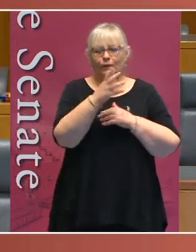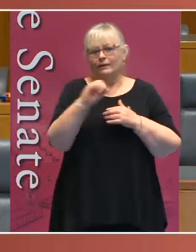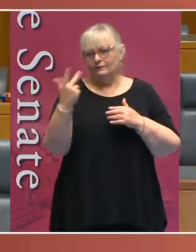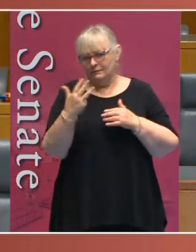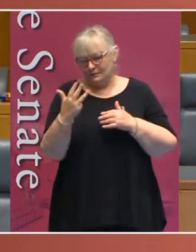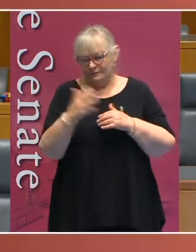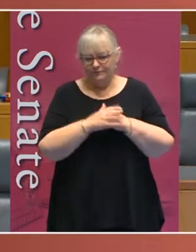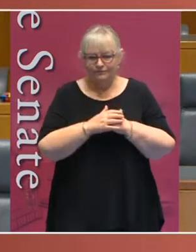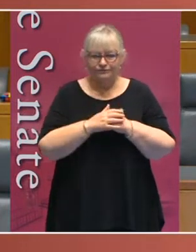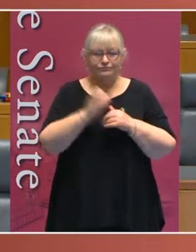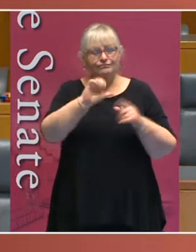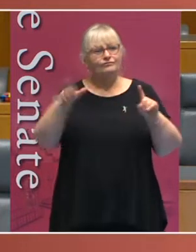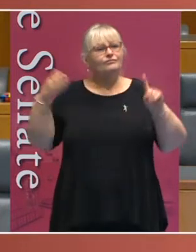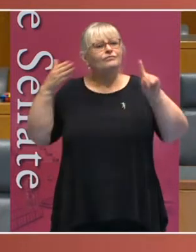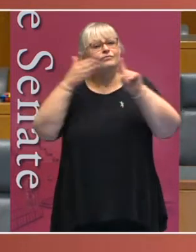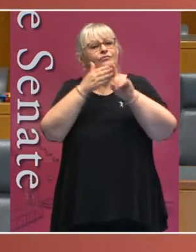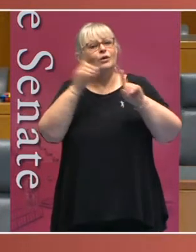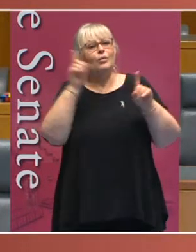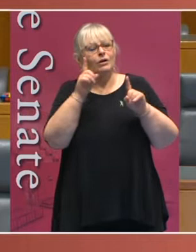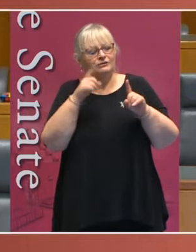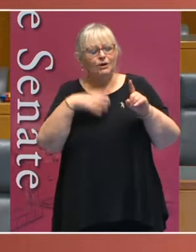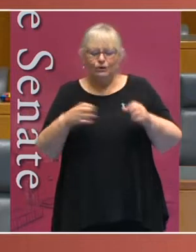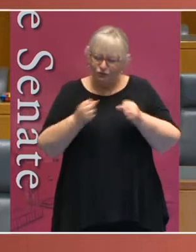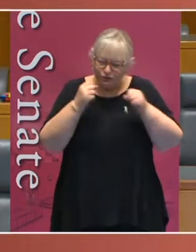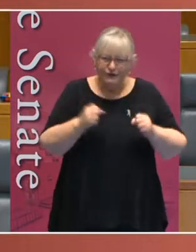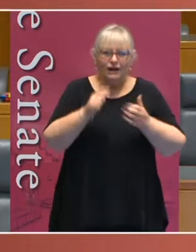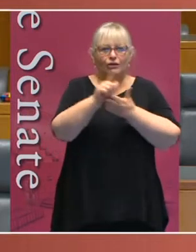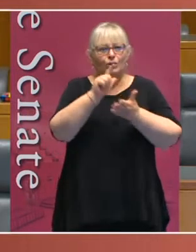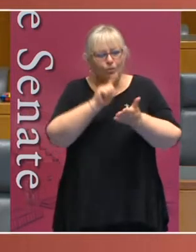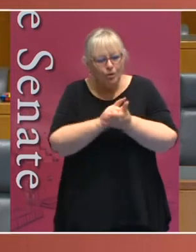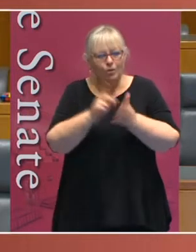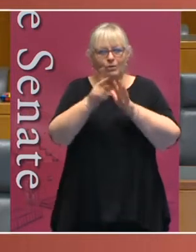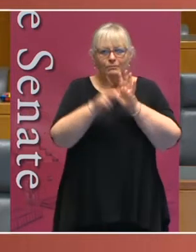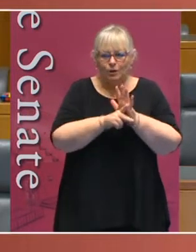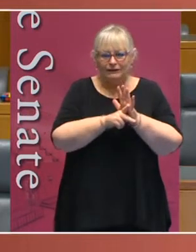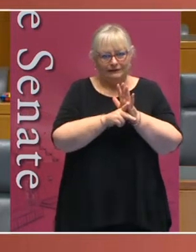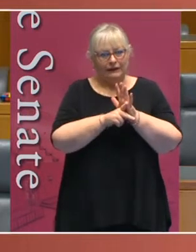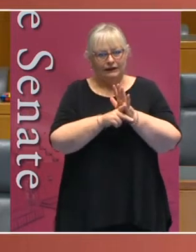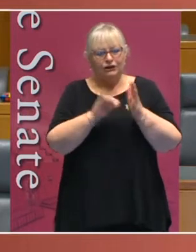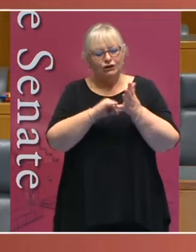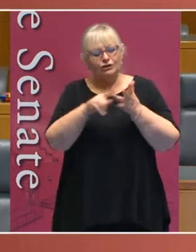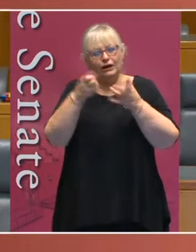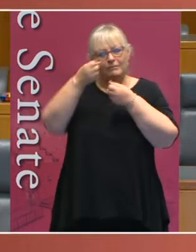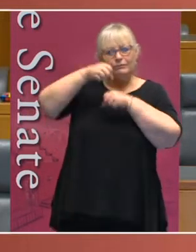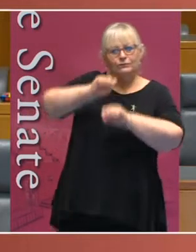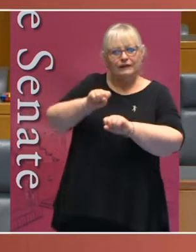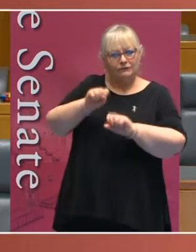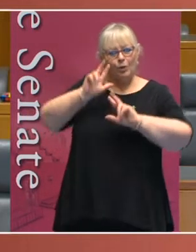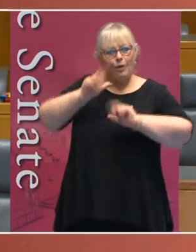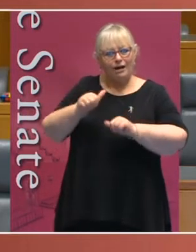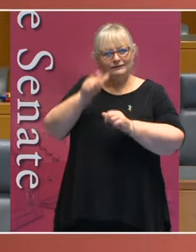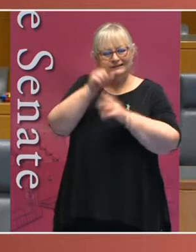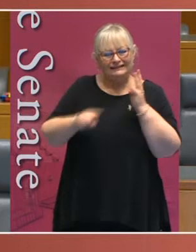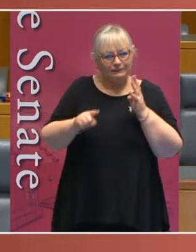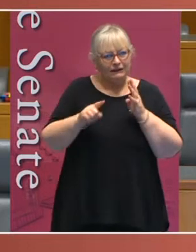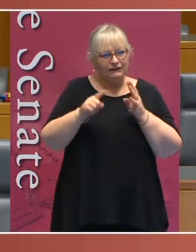One of his many goals as Commissioner is strengthening legal and policy frameworks to protect disability rights. A